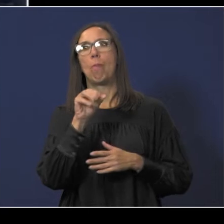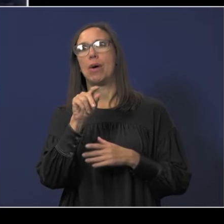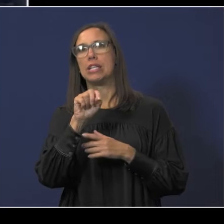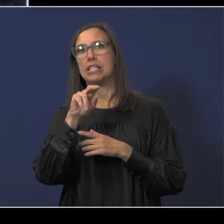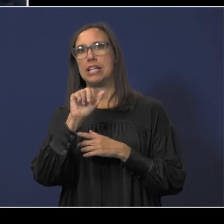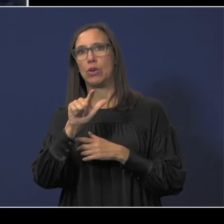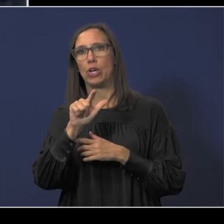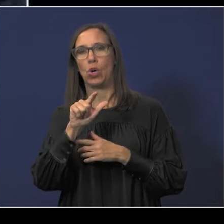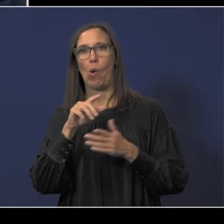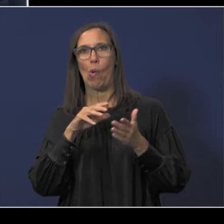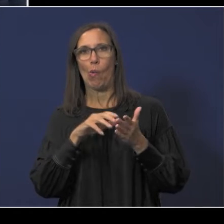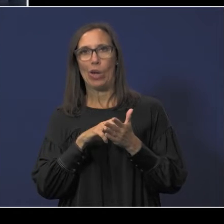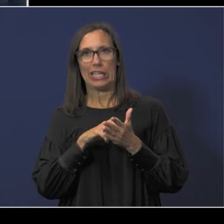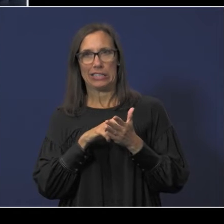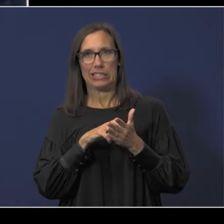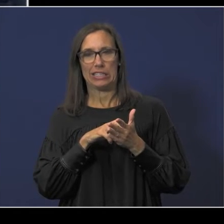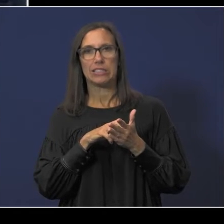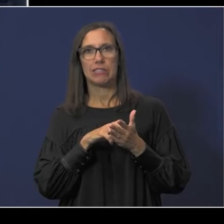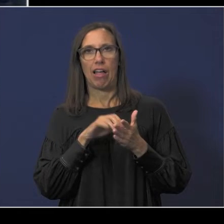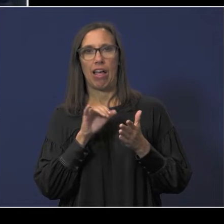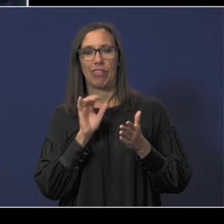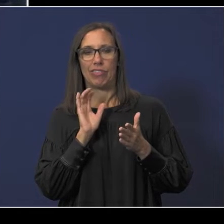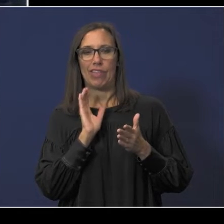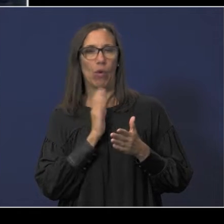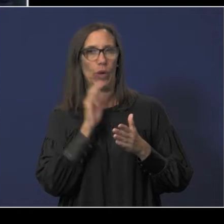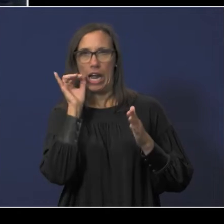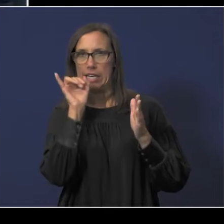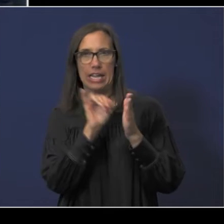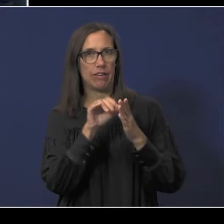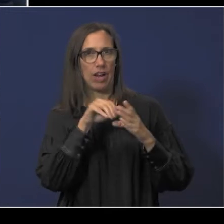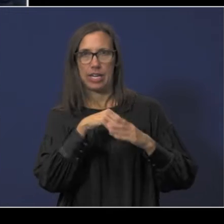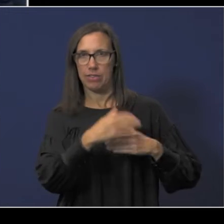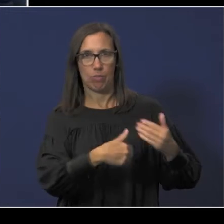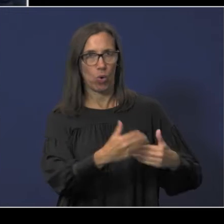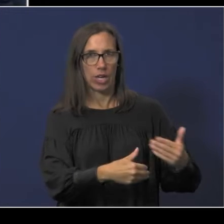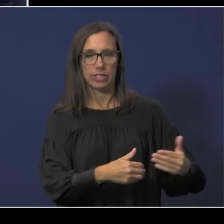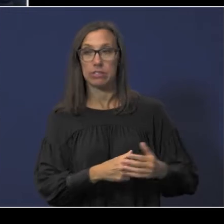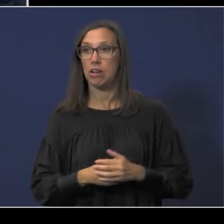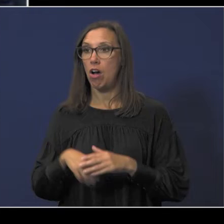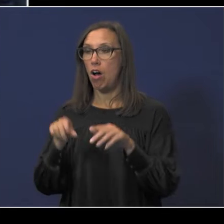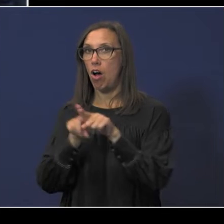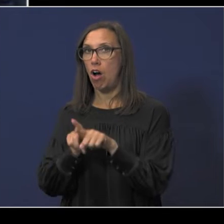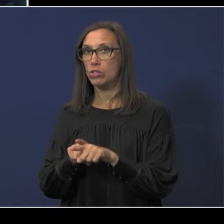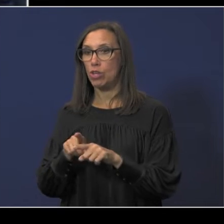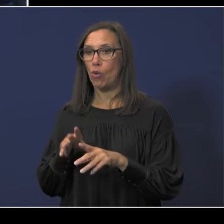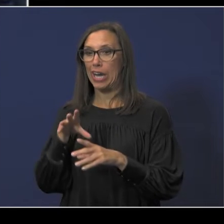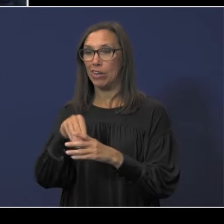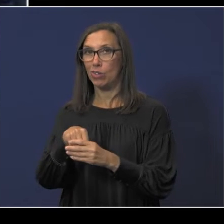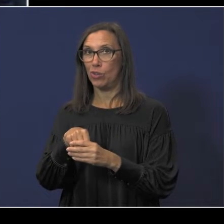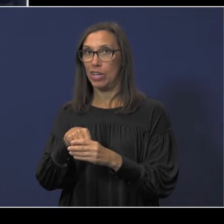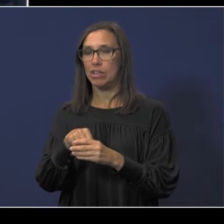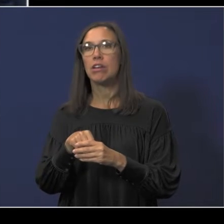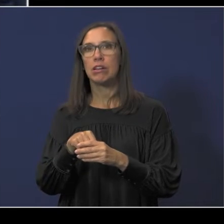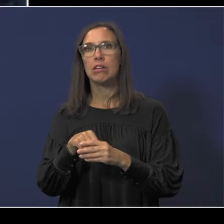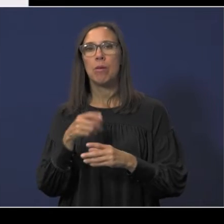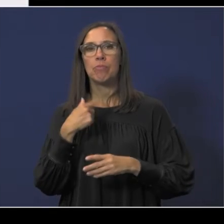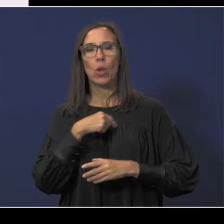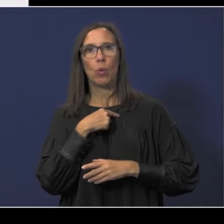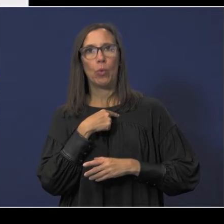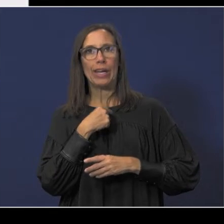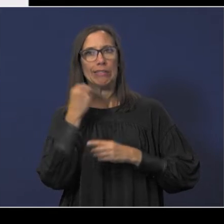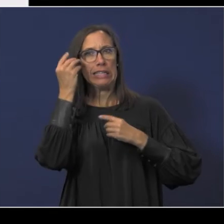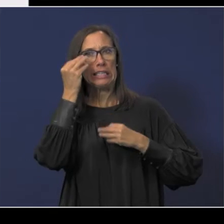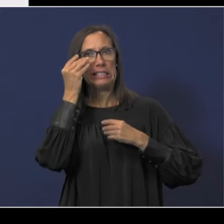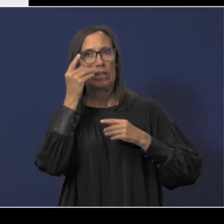that we identified throughout our audit processes also as part of our audit process we do take into consideration